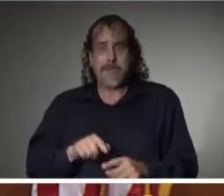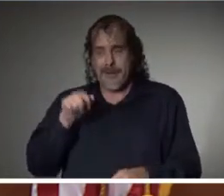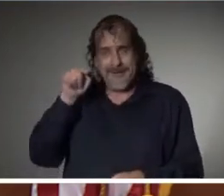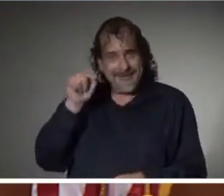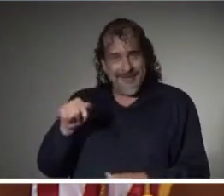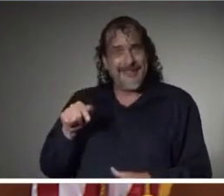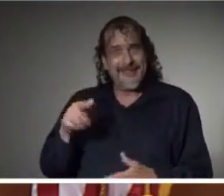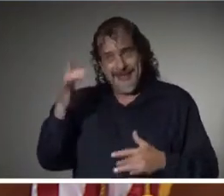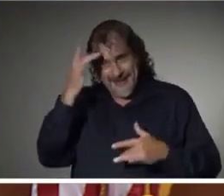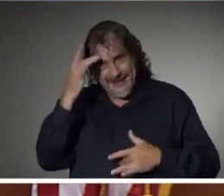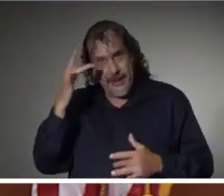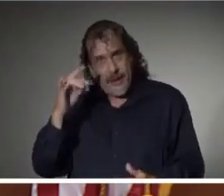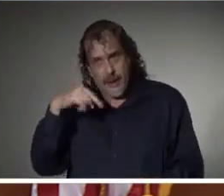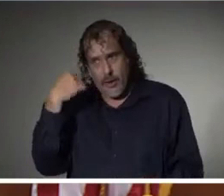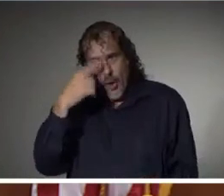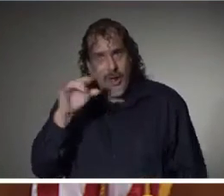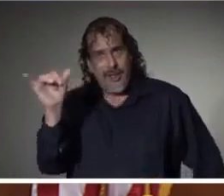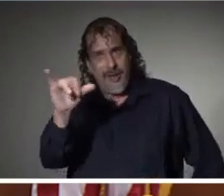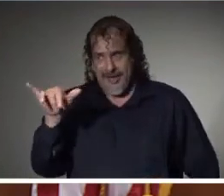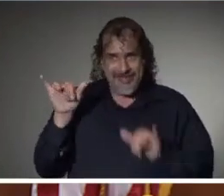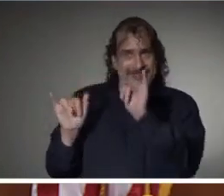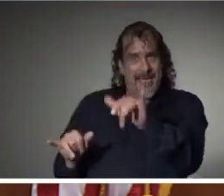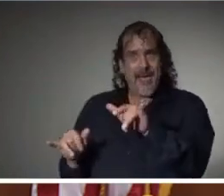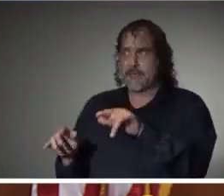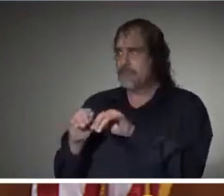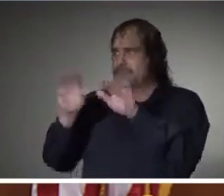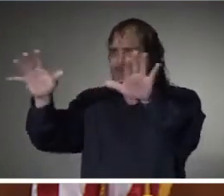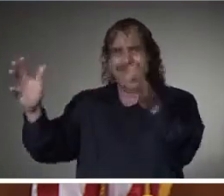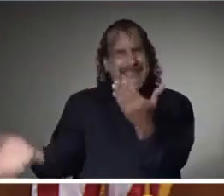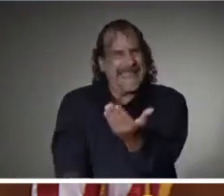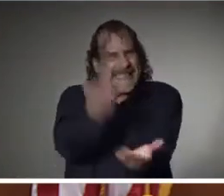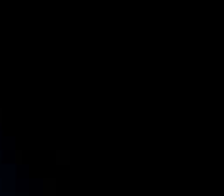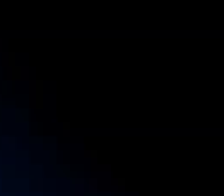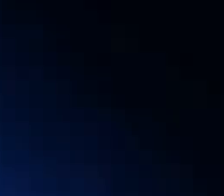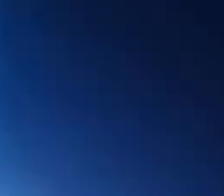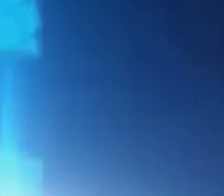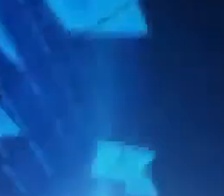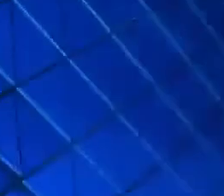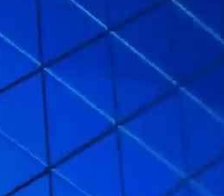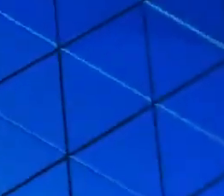flow of what a pandemic looks like, and that's where we find ourselves.